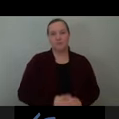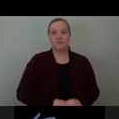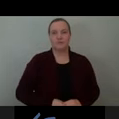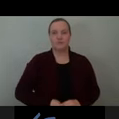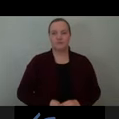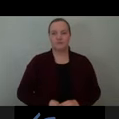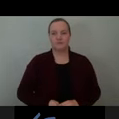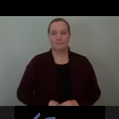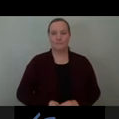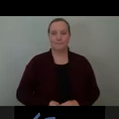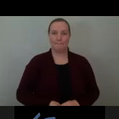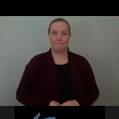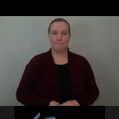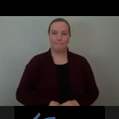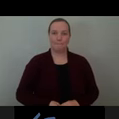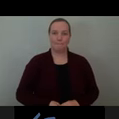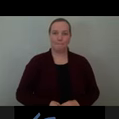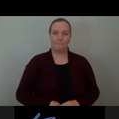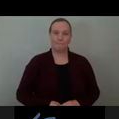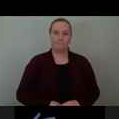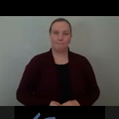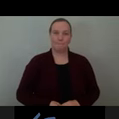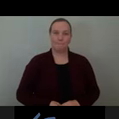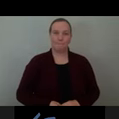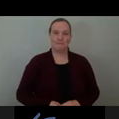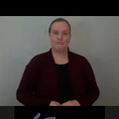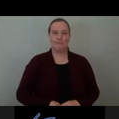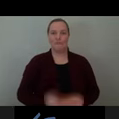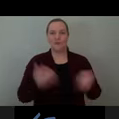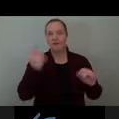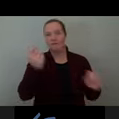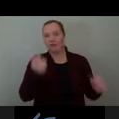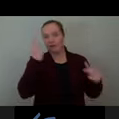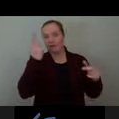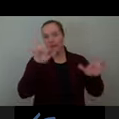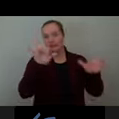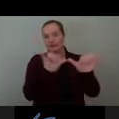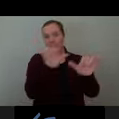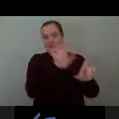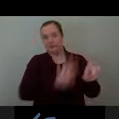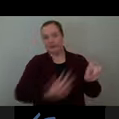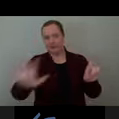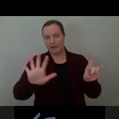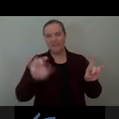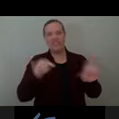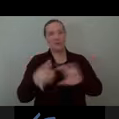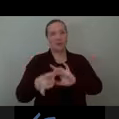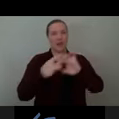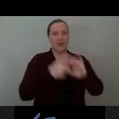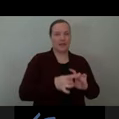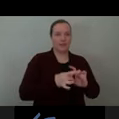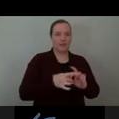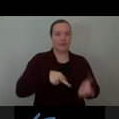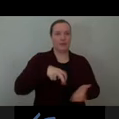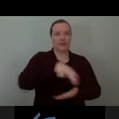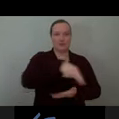Site sections, just understanding the scale. Again, we wanted this to be related to the pedestrians that are very much interested not in painting